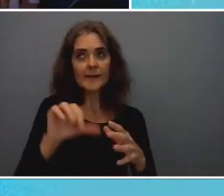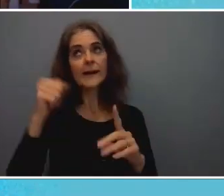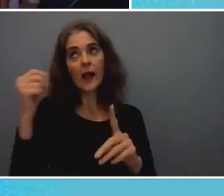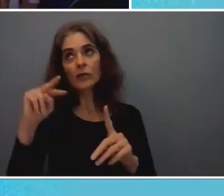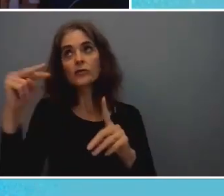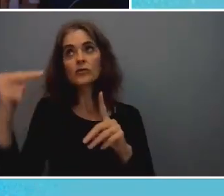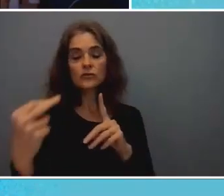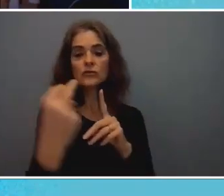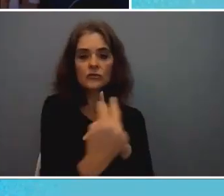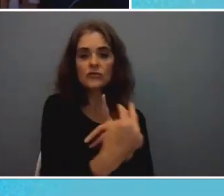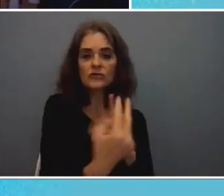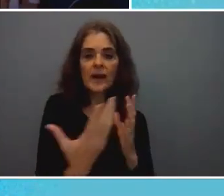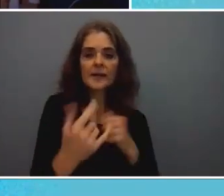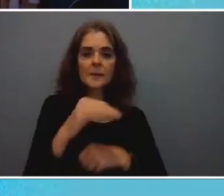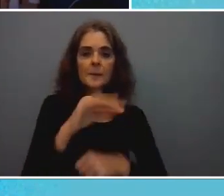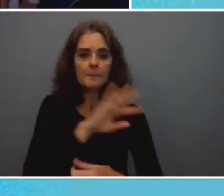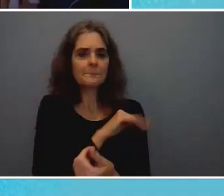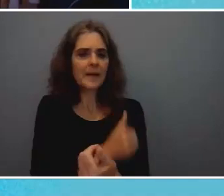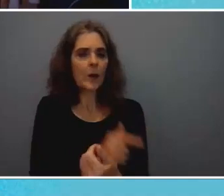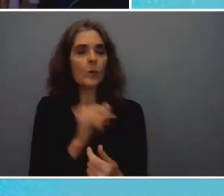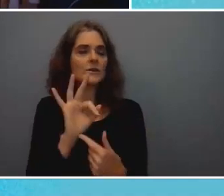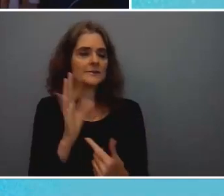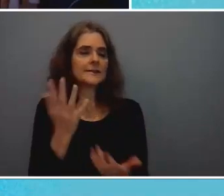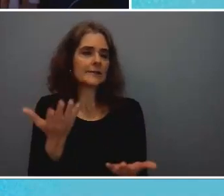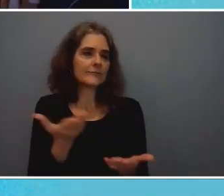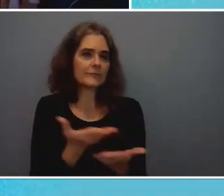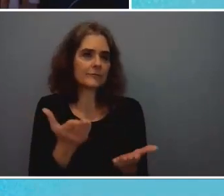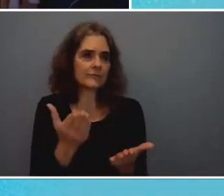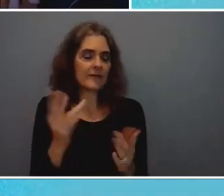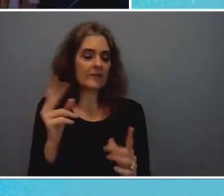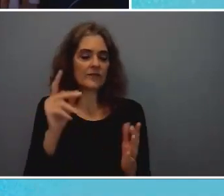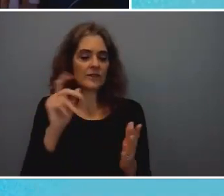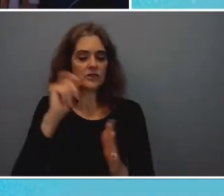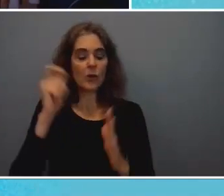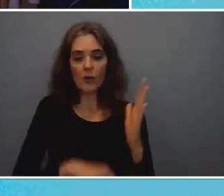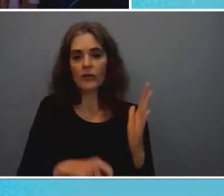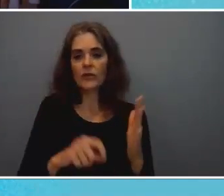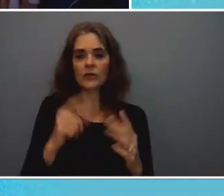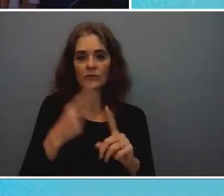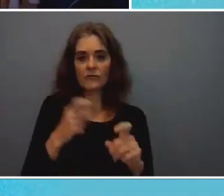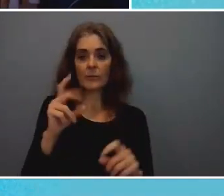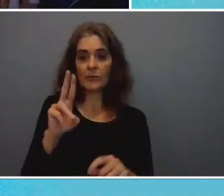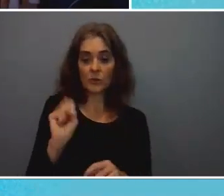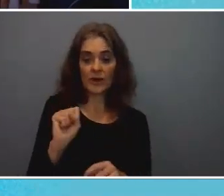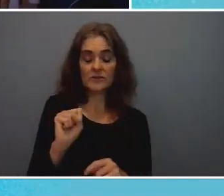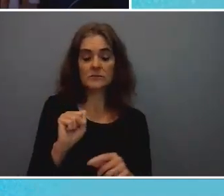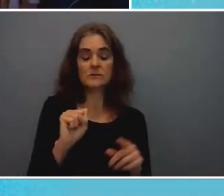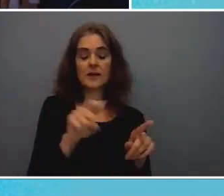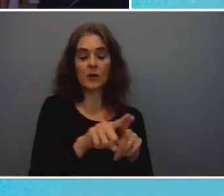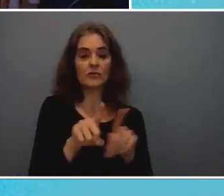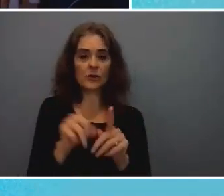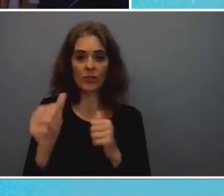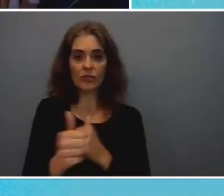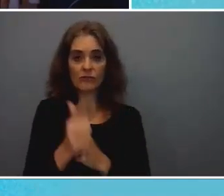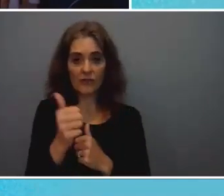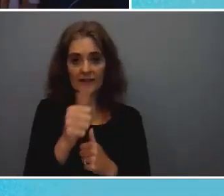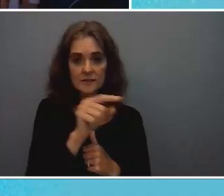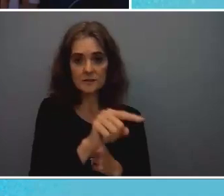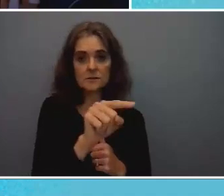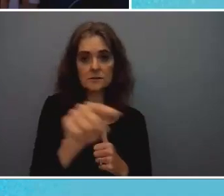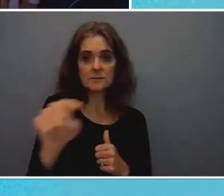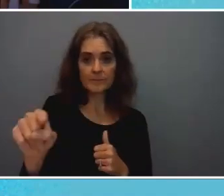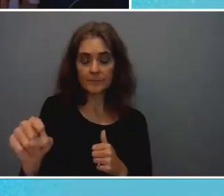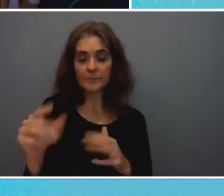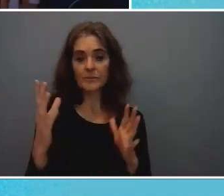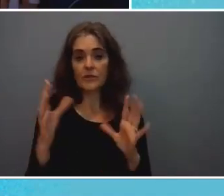powers if you're the united states uh and sees threats to the united states primarily in terms of